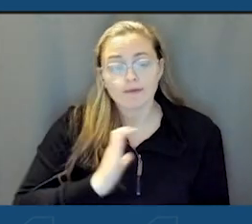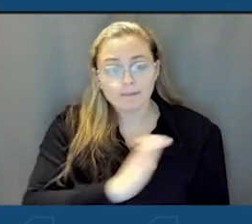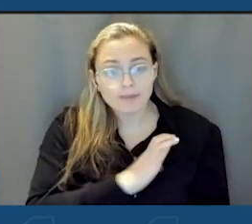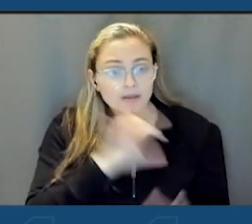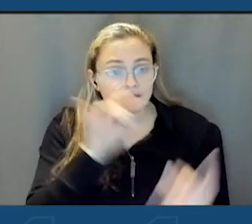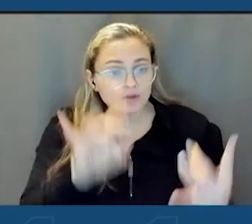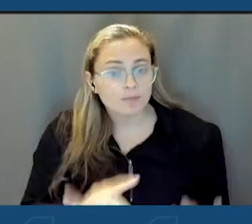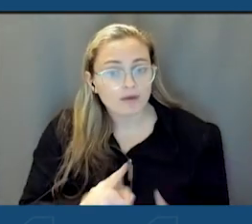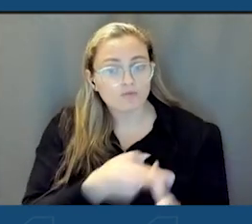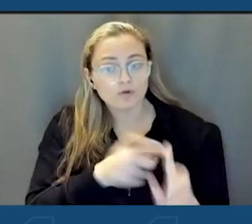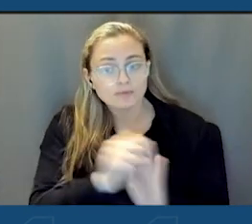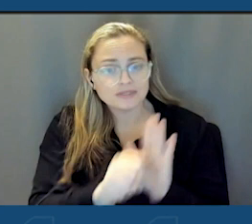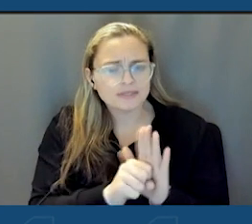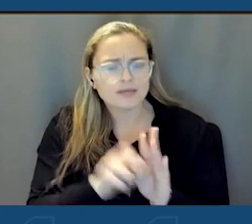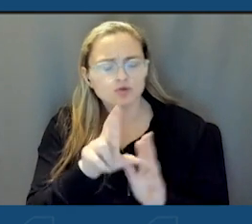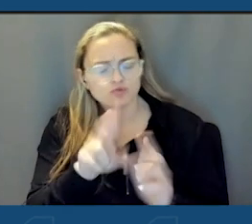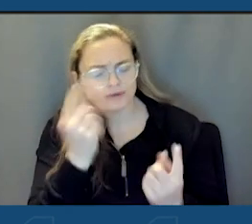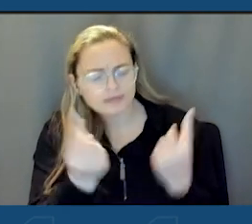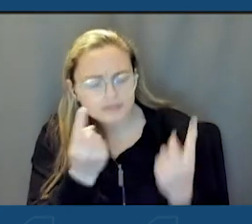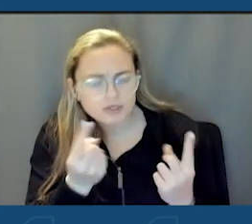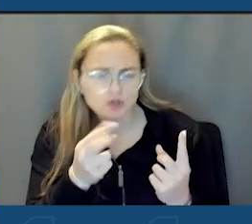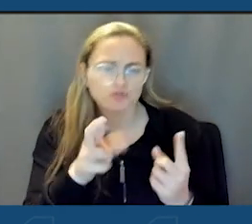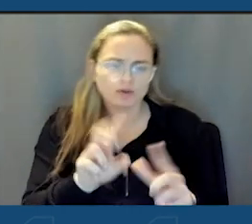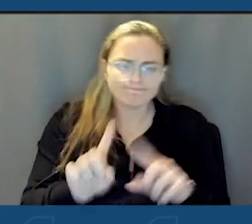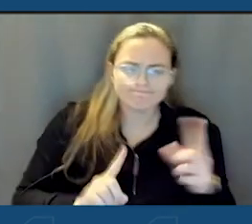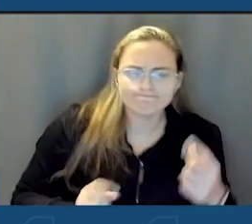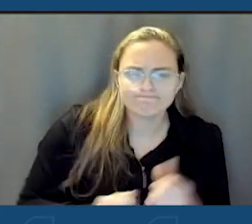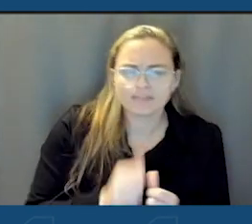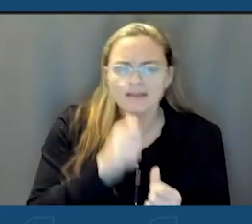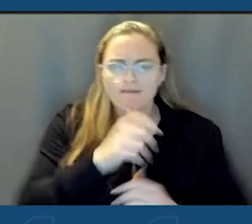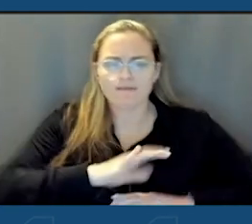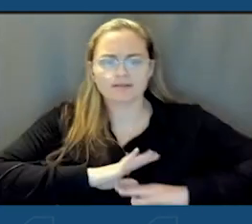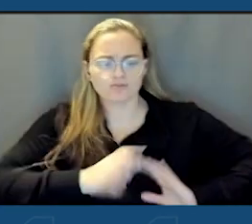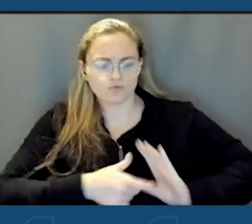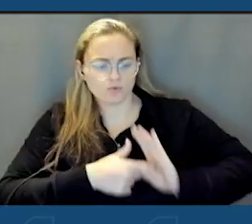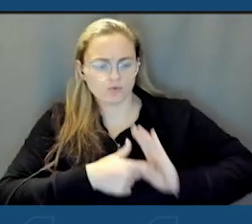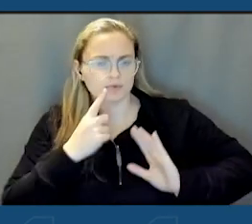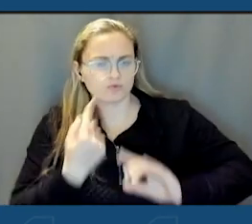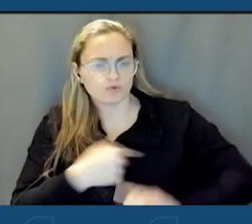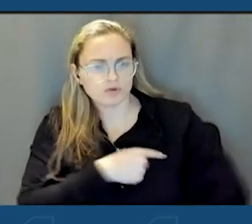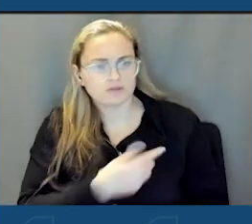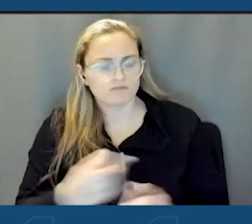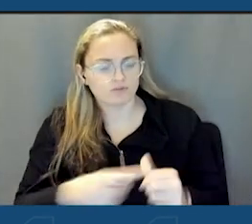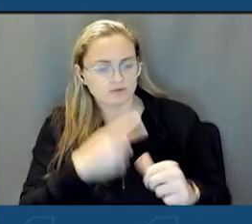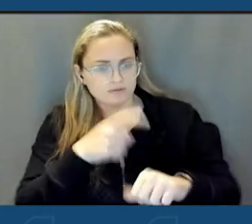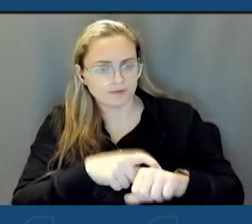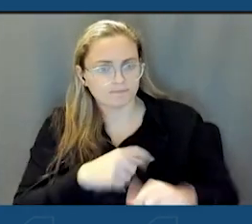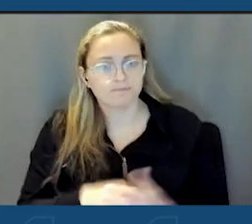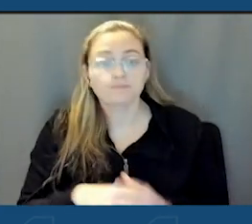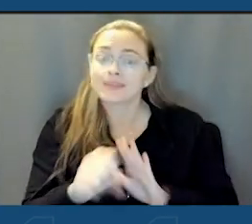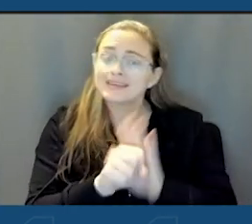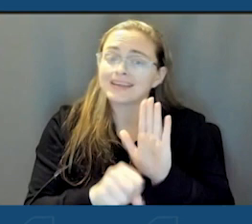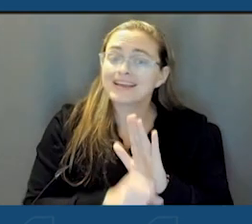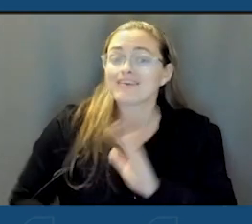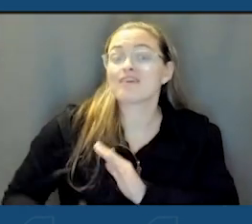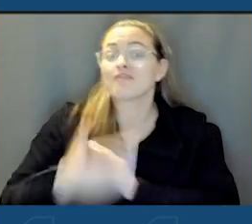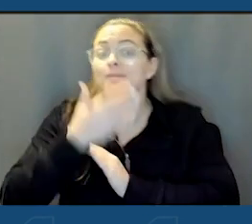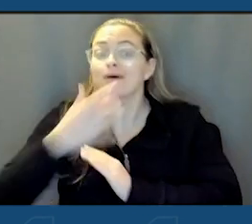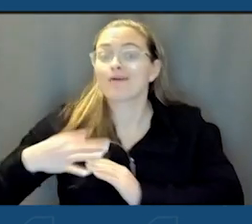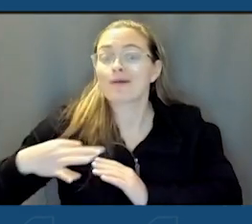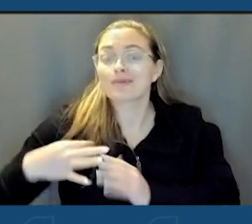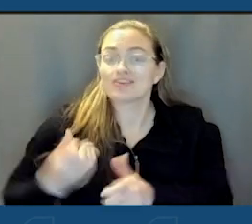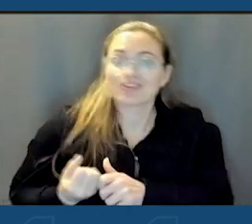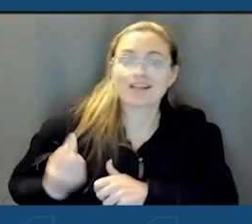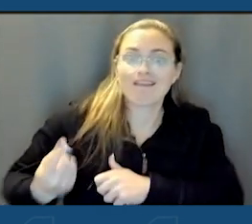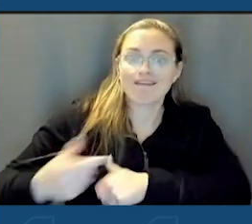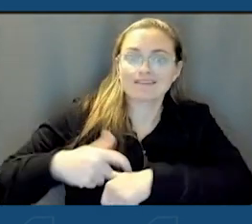reconsider and redefine aspects that didn't meet the standard. Eventually the state gets an even better application that